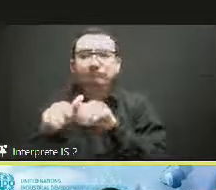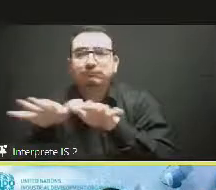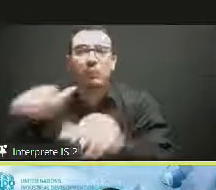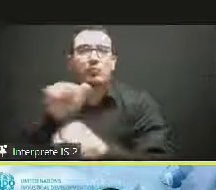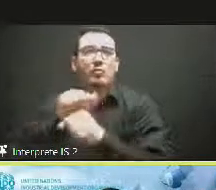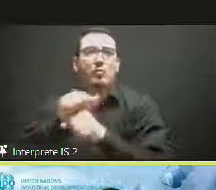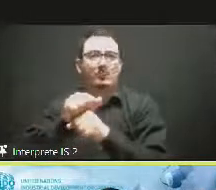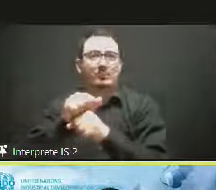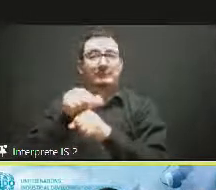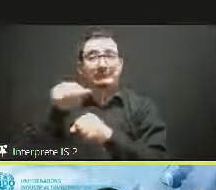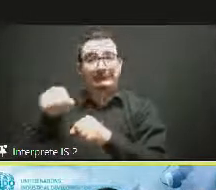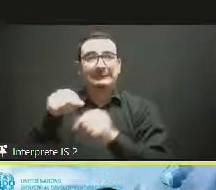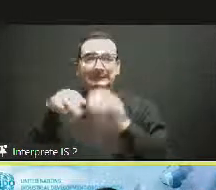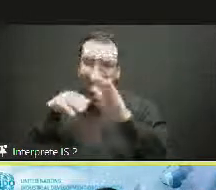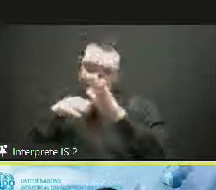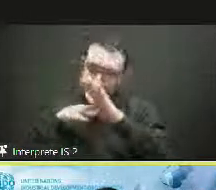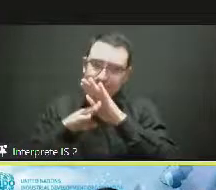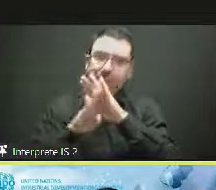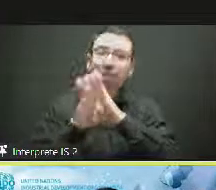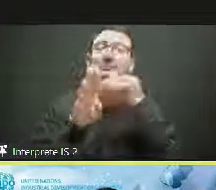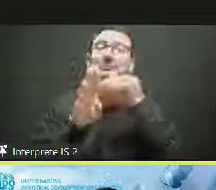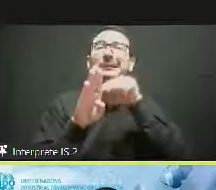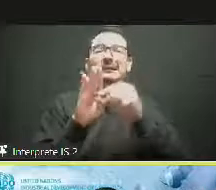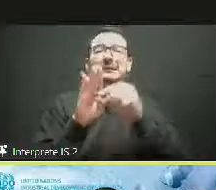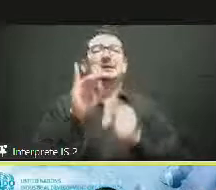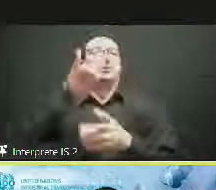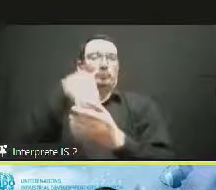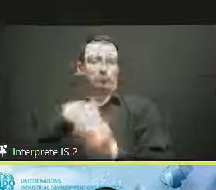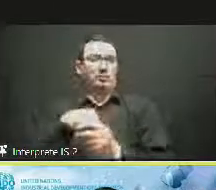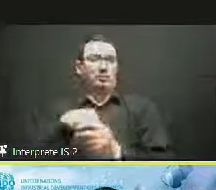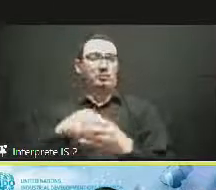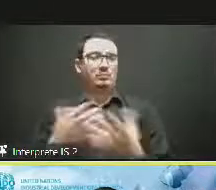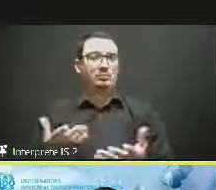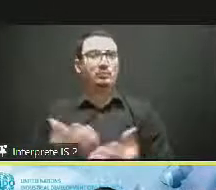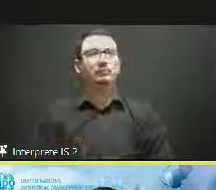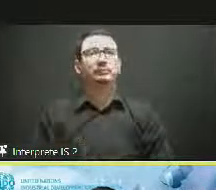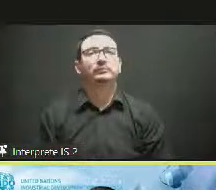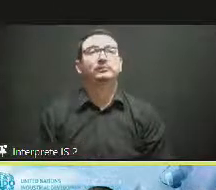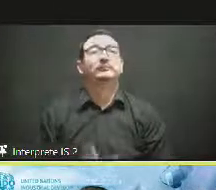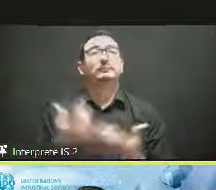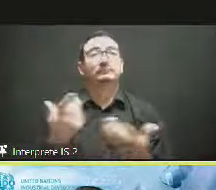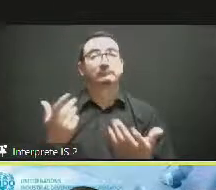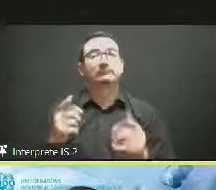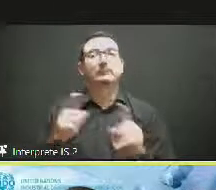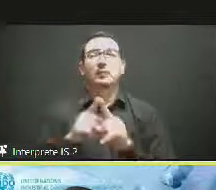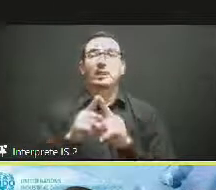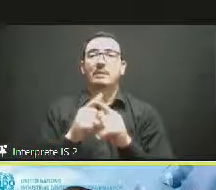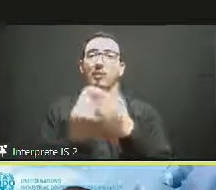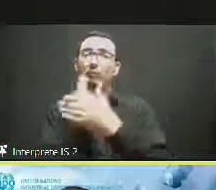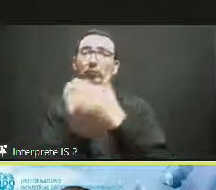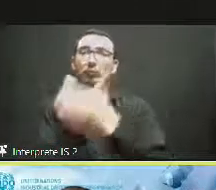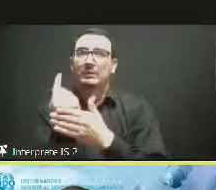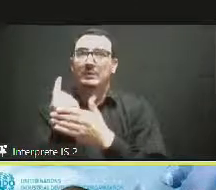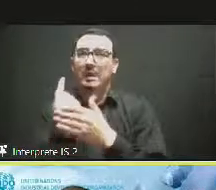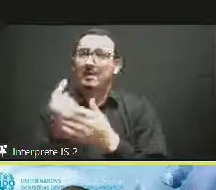of digital transformation. So for that, we see very important if we can do several steps